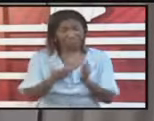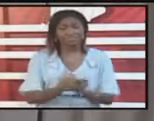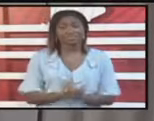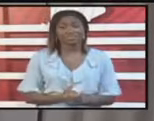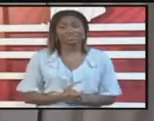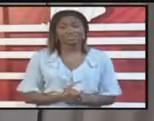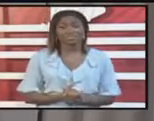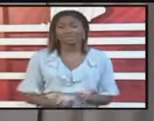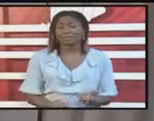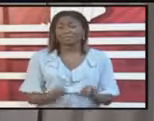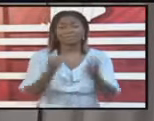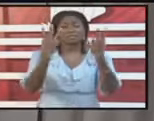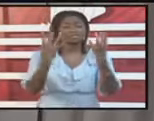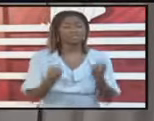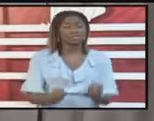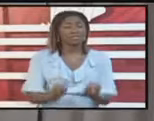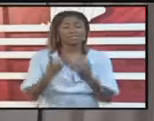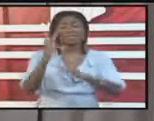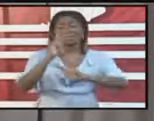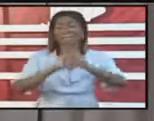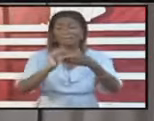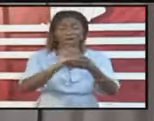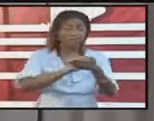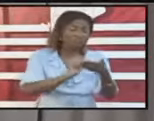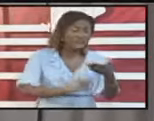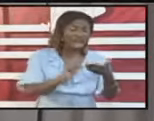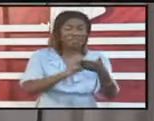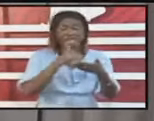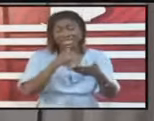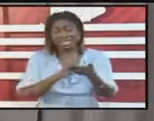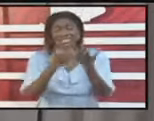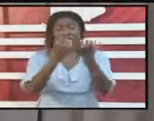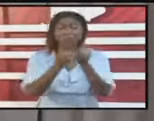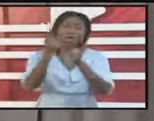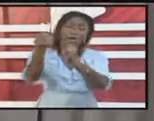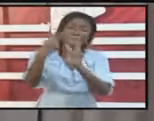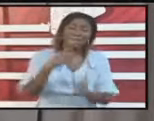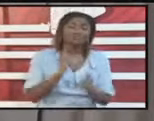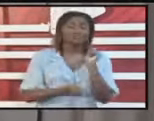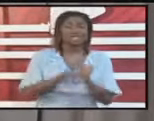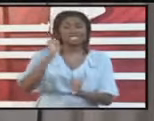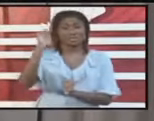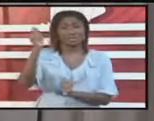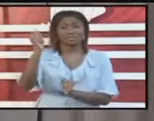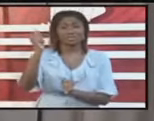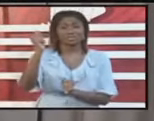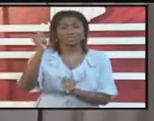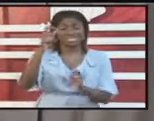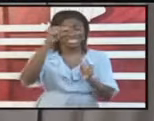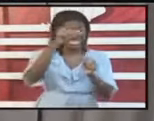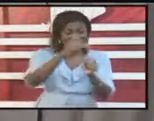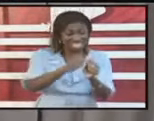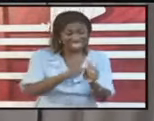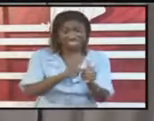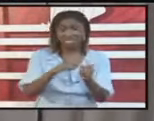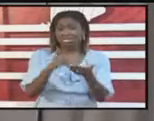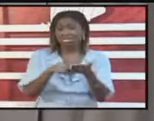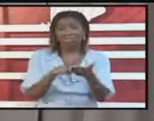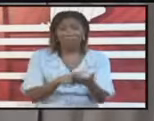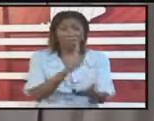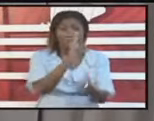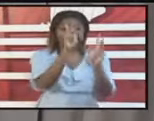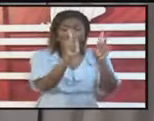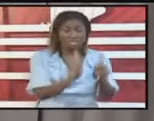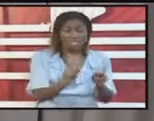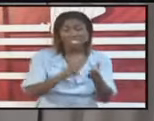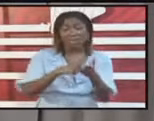number of applications for exemptions for persons that come into Trinidad and Tobago. Each application may be one person or maybe a family.